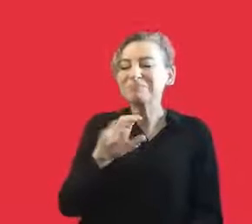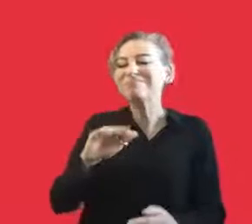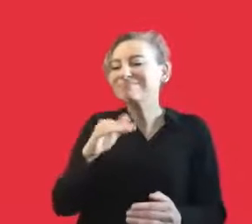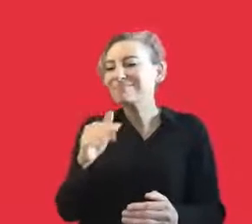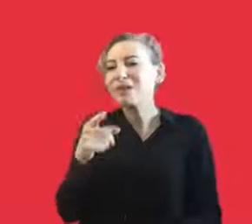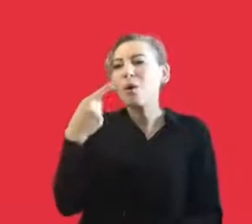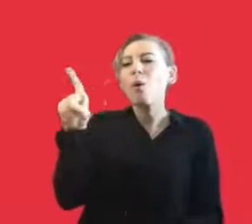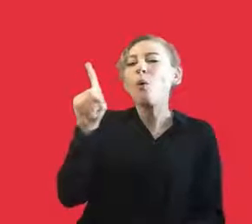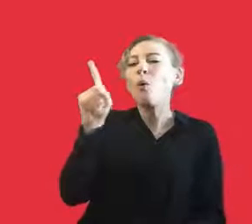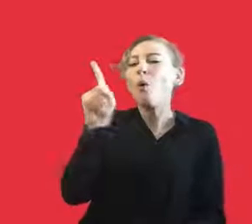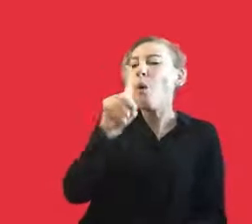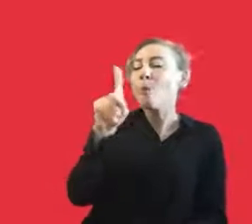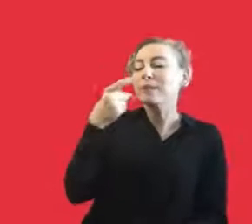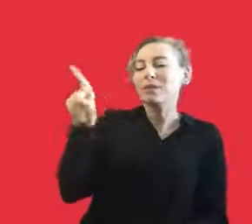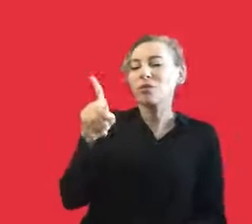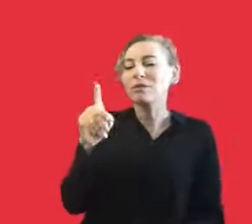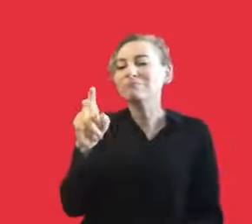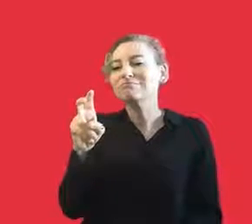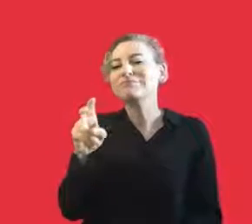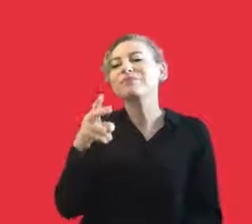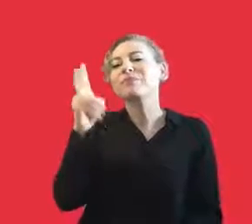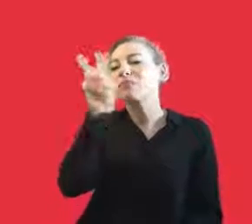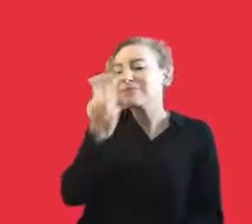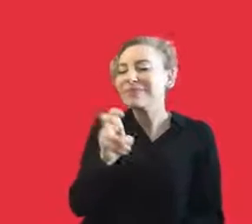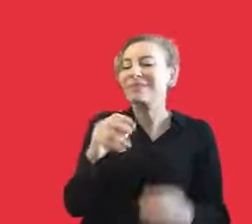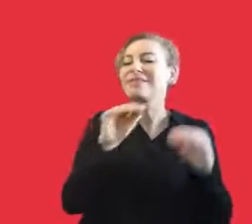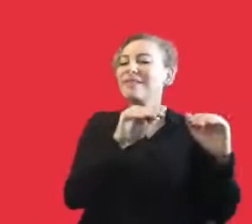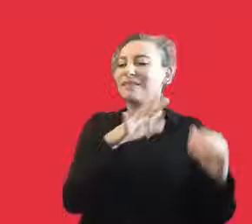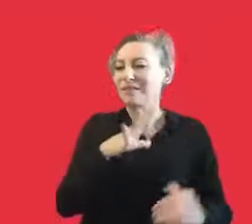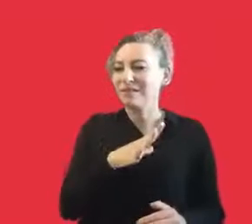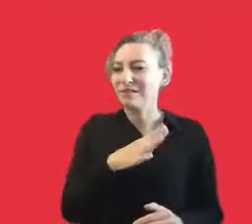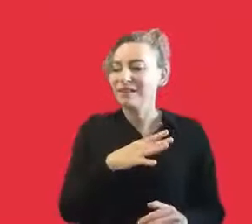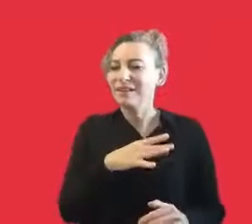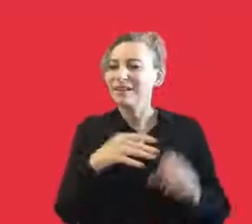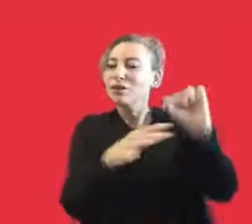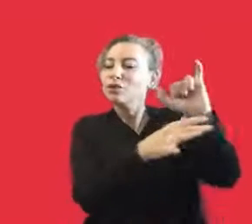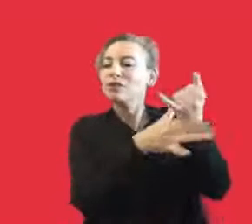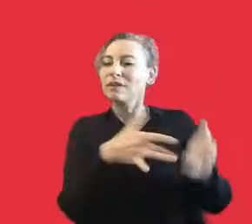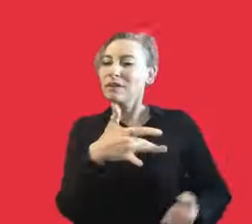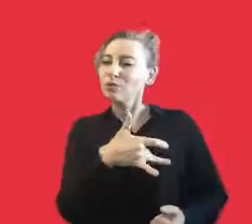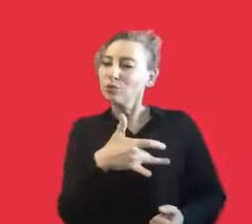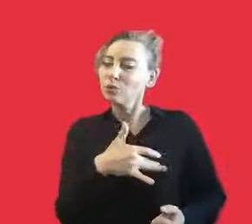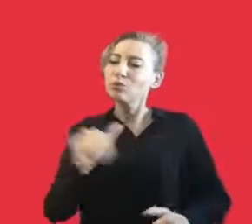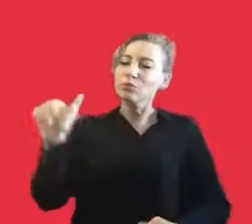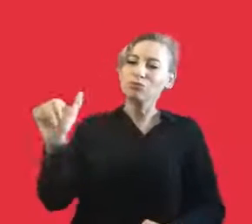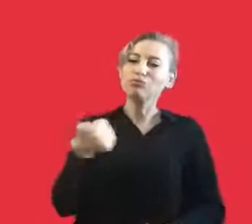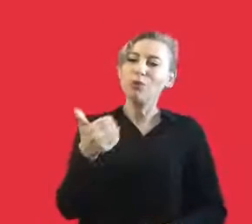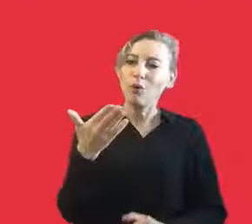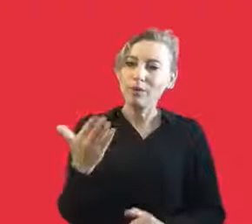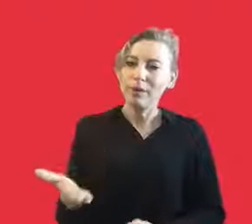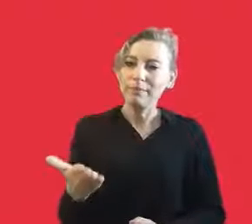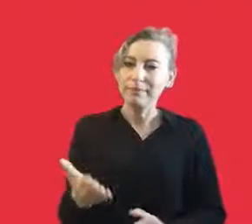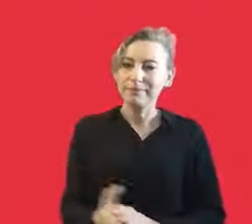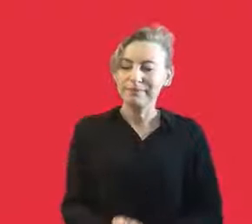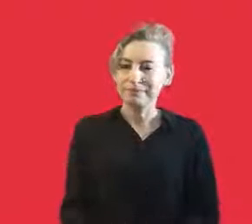$20 or $10,000. So, they are providing such kinds of donations in arts organisations as well. So, I think